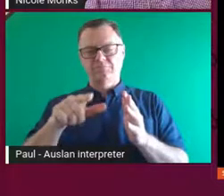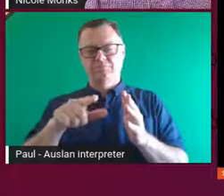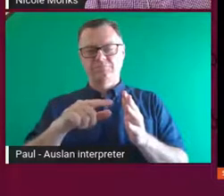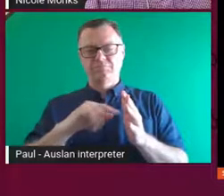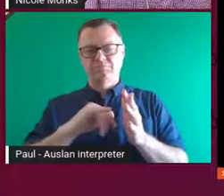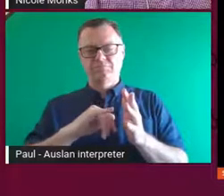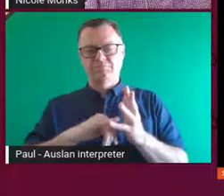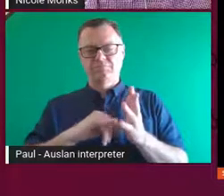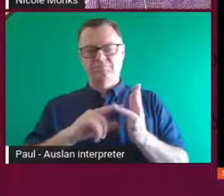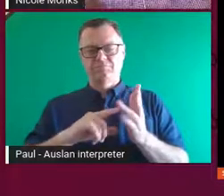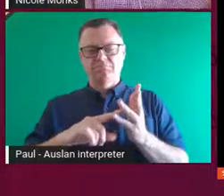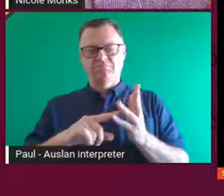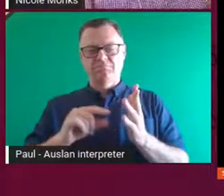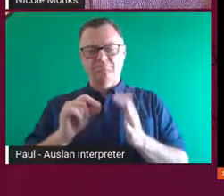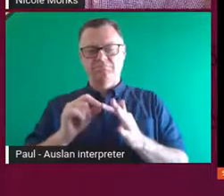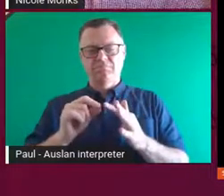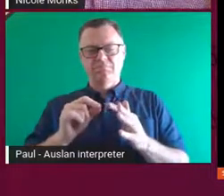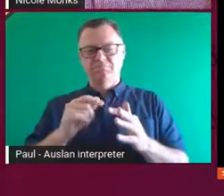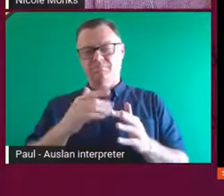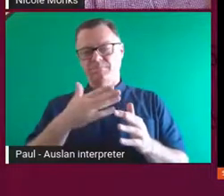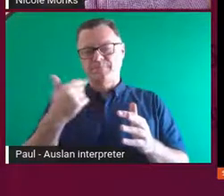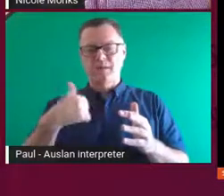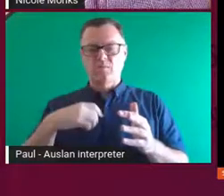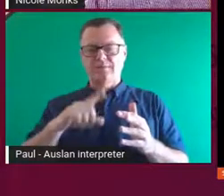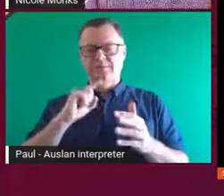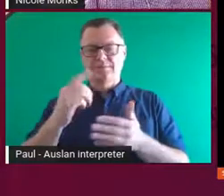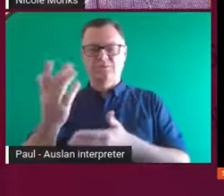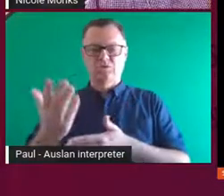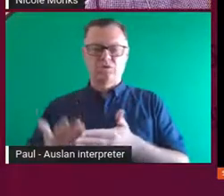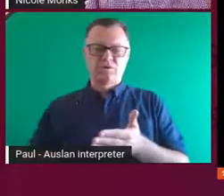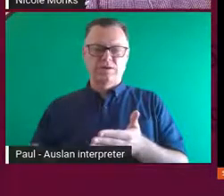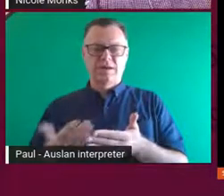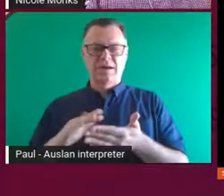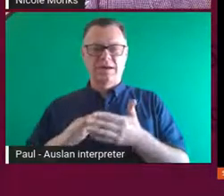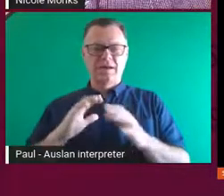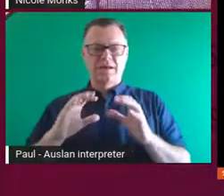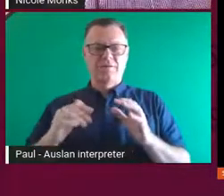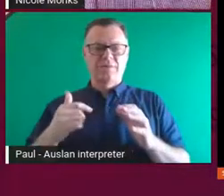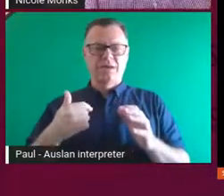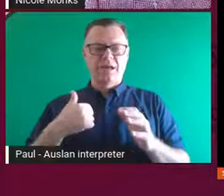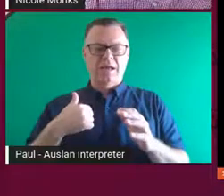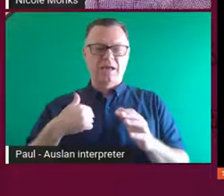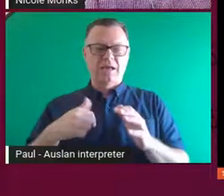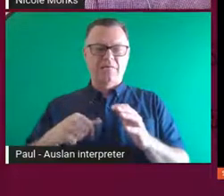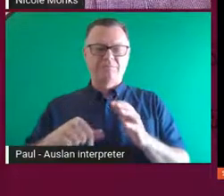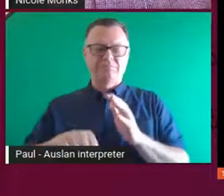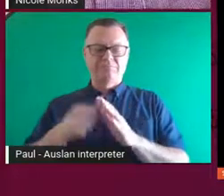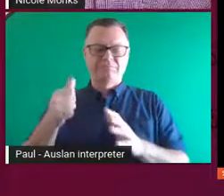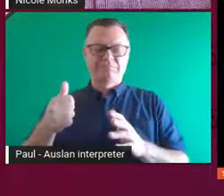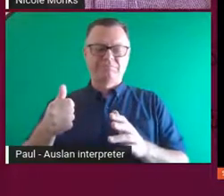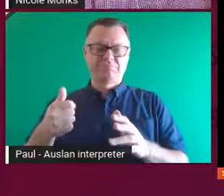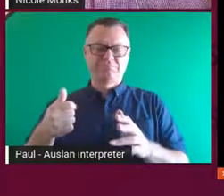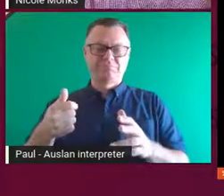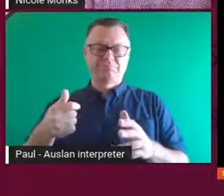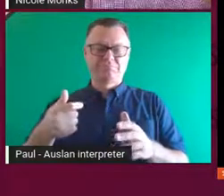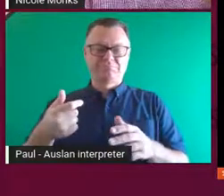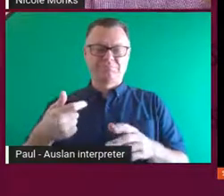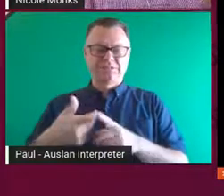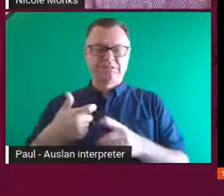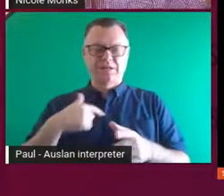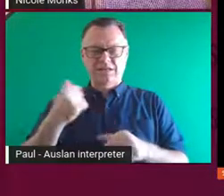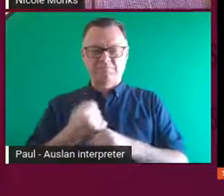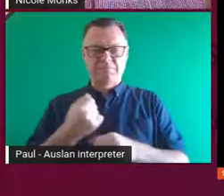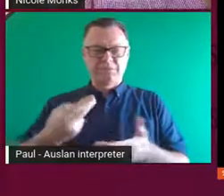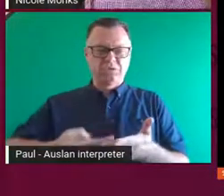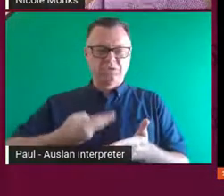you know, have a conversation with people about it. But I'm quite terrible in the kitchen. So I thought the best way to